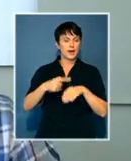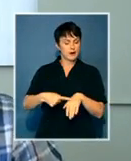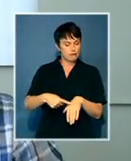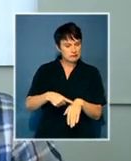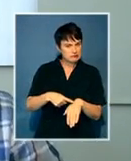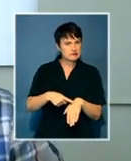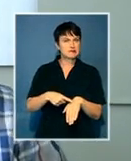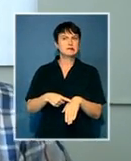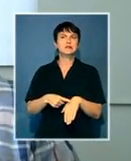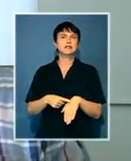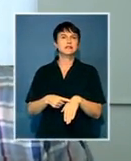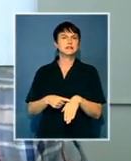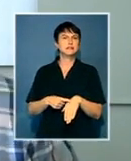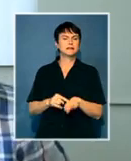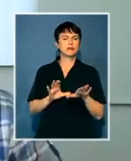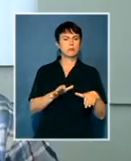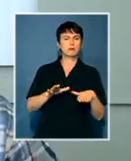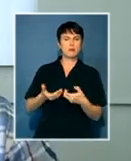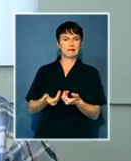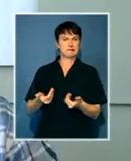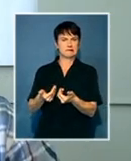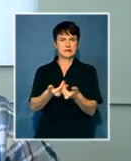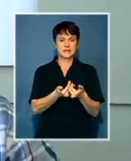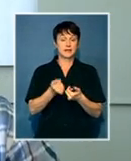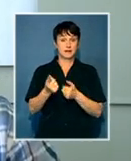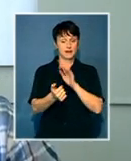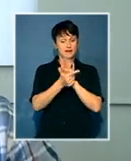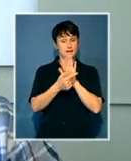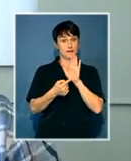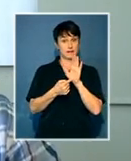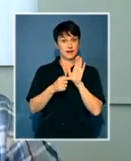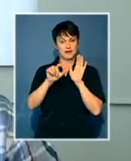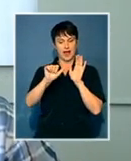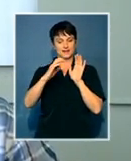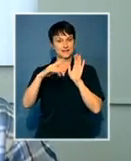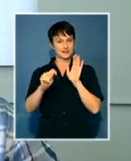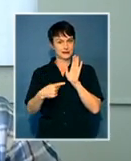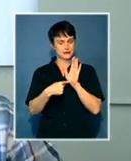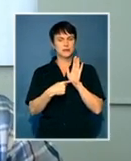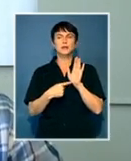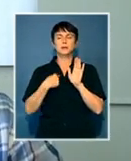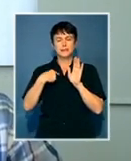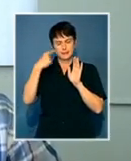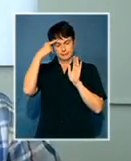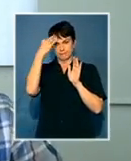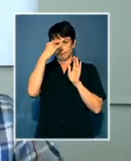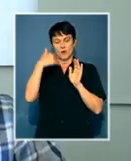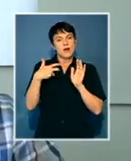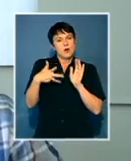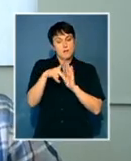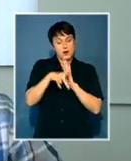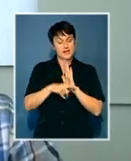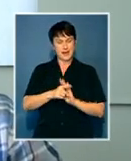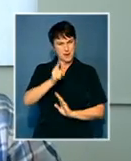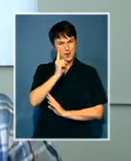and ethnicity. Now, with the Higher Education Act, we wanted to come up with one policy that would see to it that there